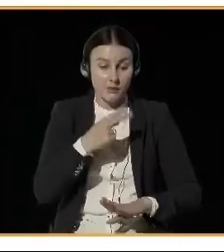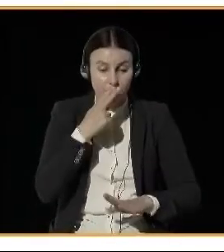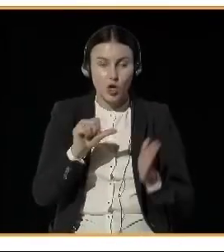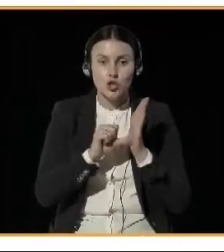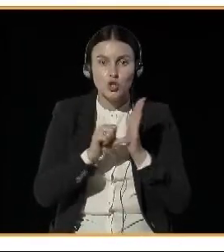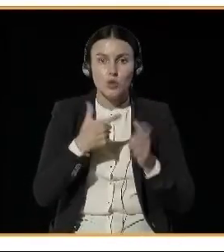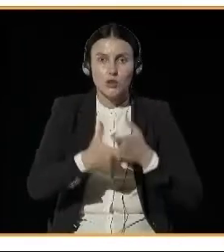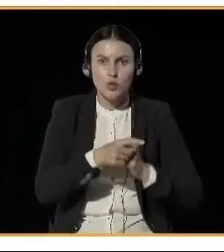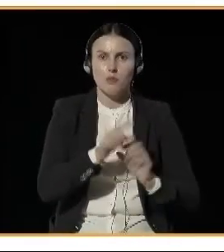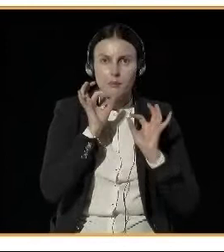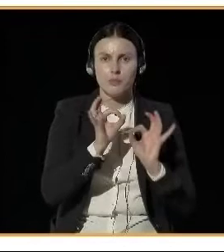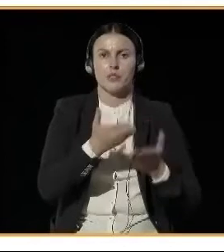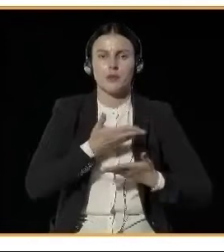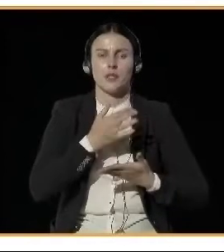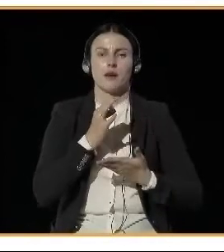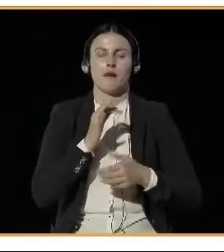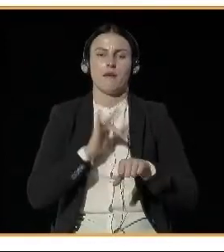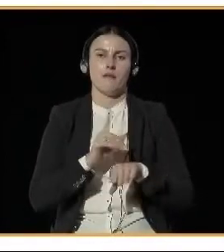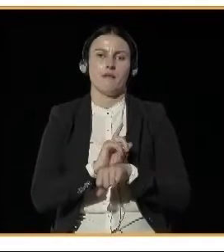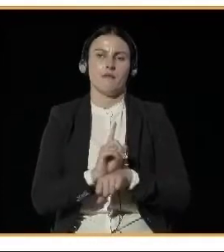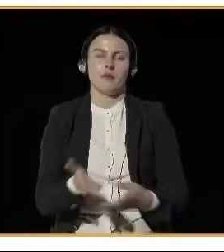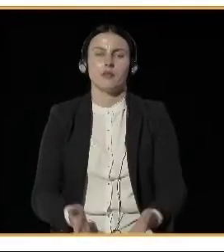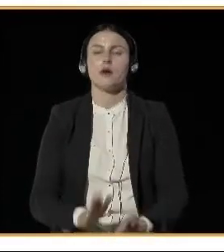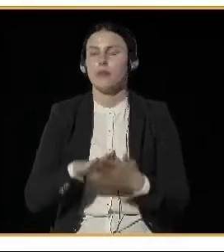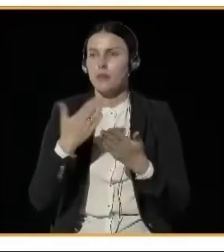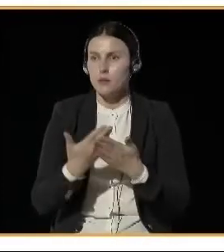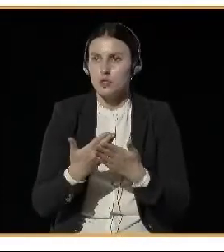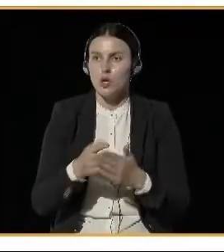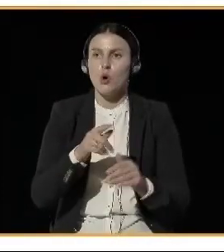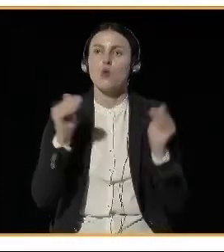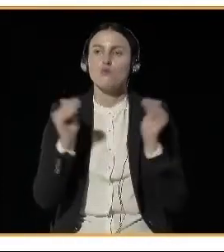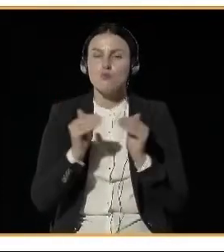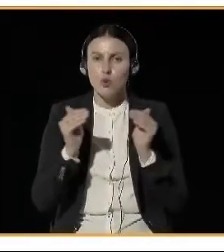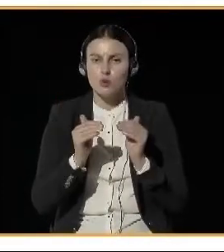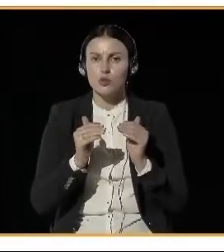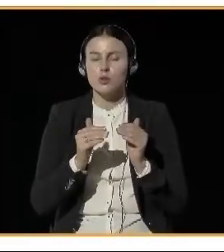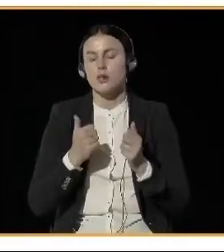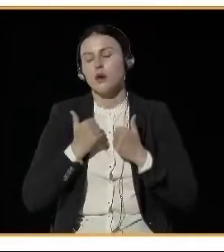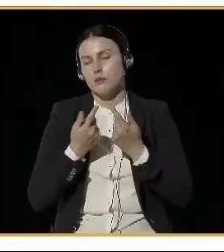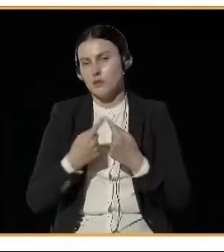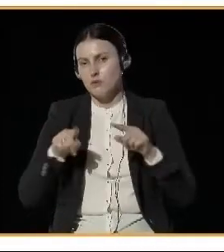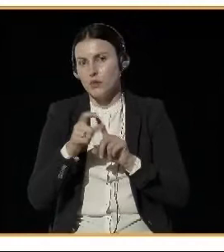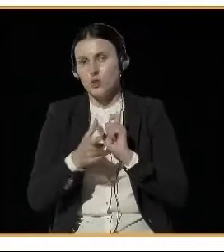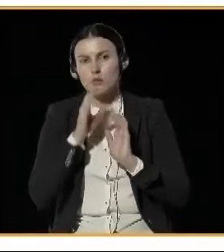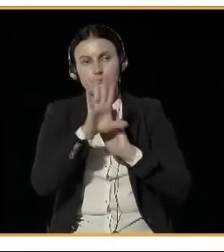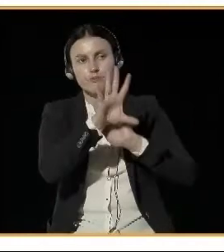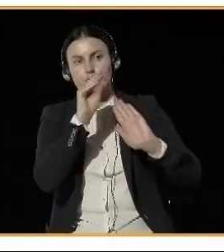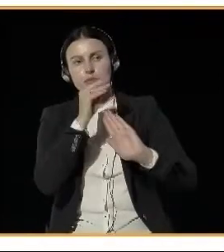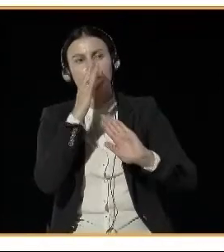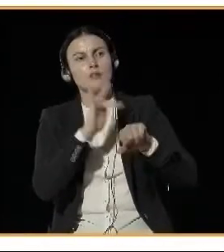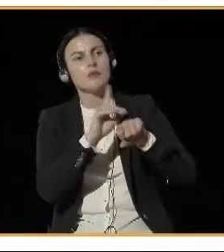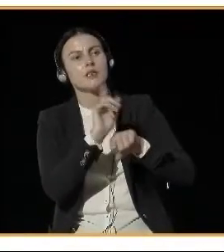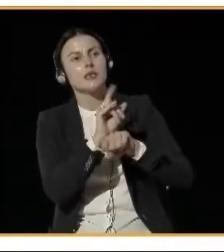Also, in order for the air quality assessments to be approved by the national authority, the Norwegian Environment